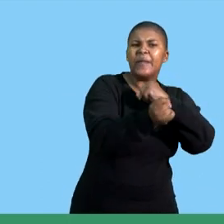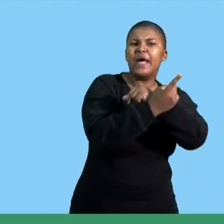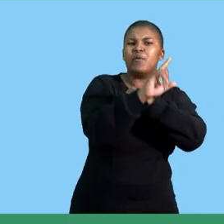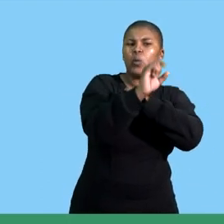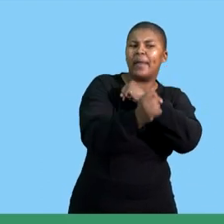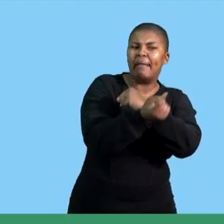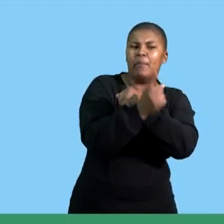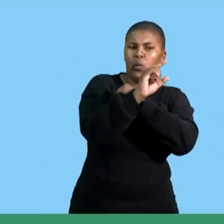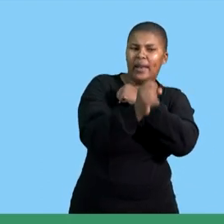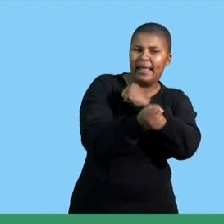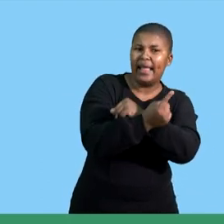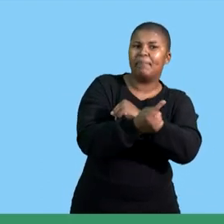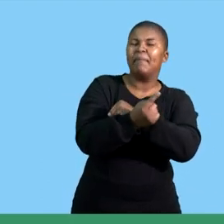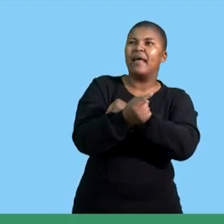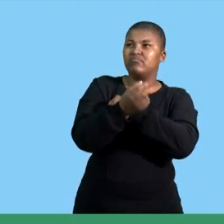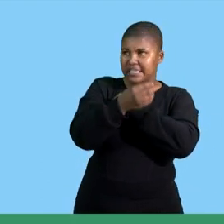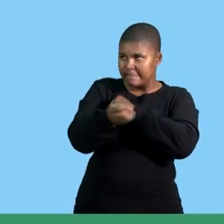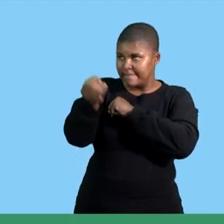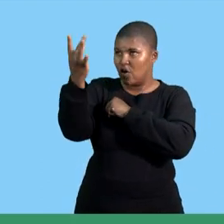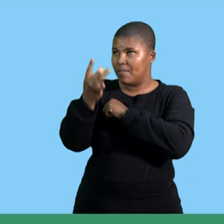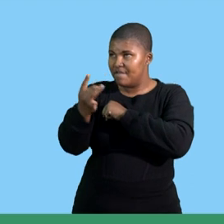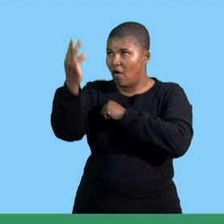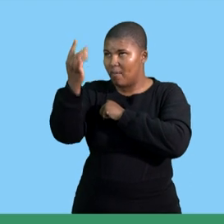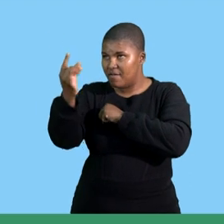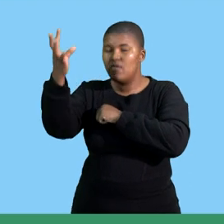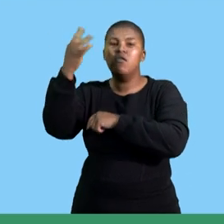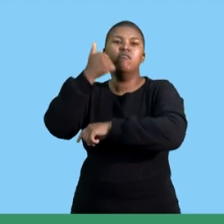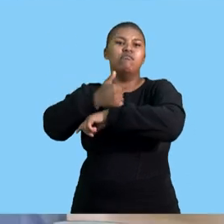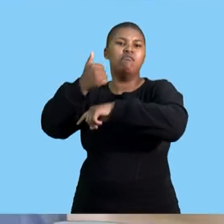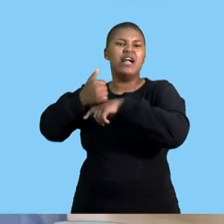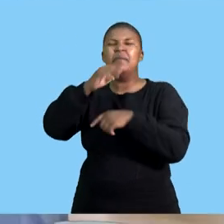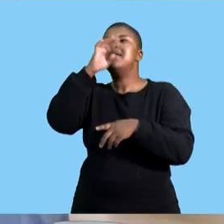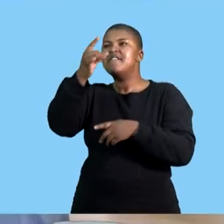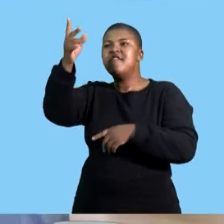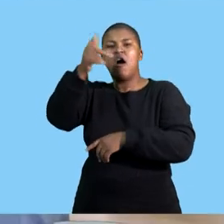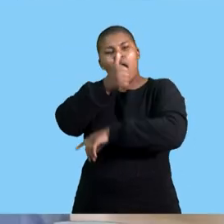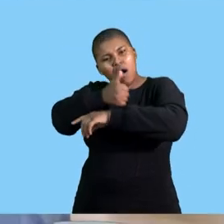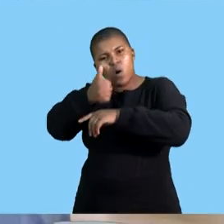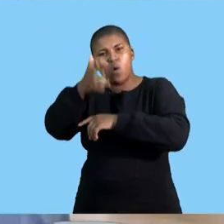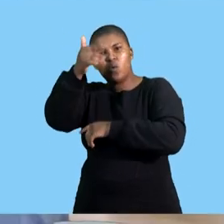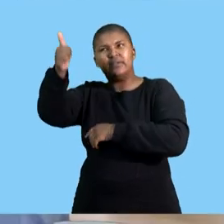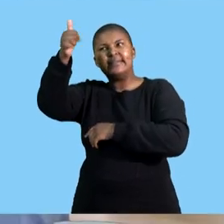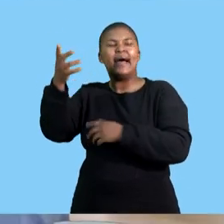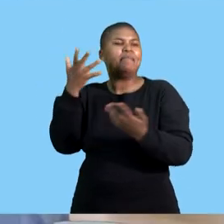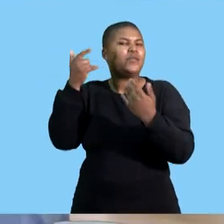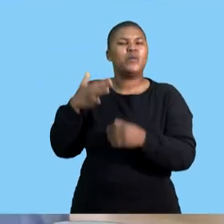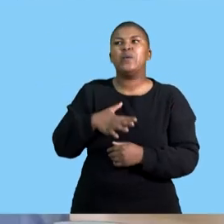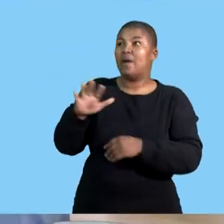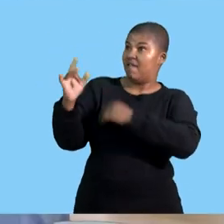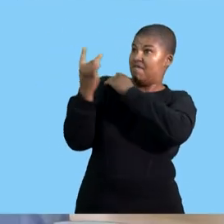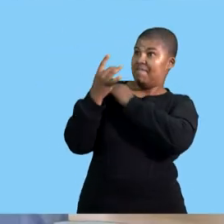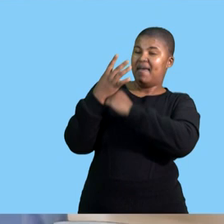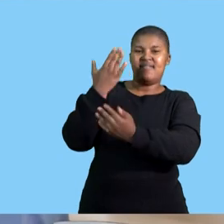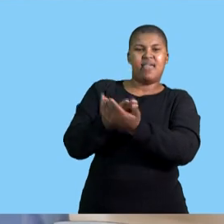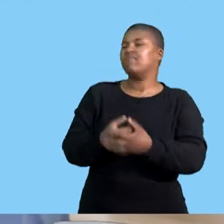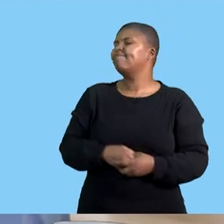that has to do with information it has to do with informing stakeholders rather than wanting feedback from them rather than